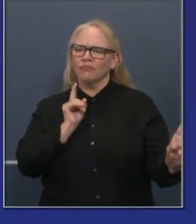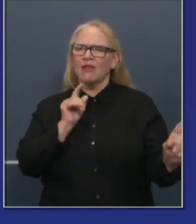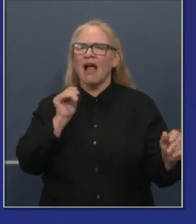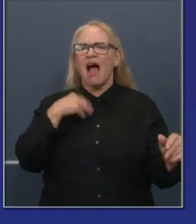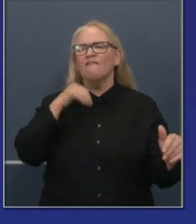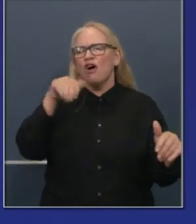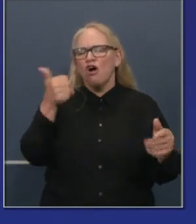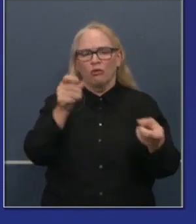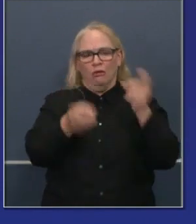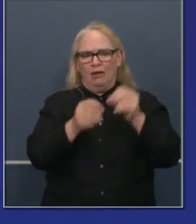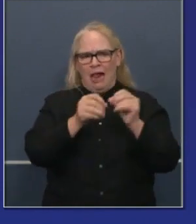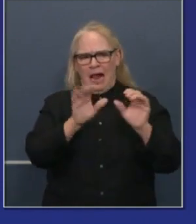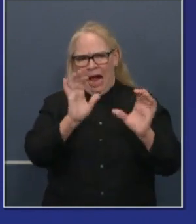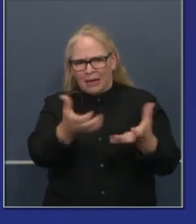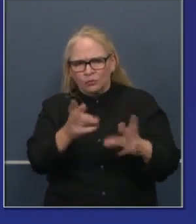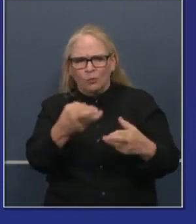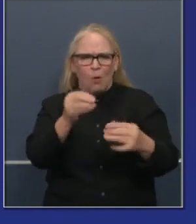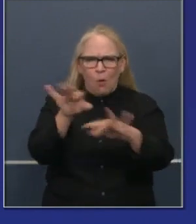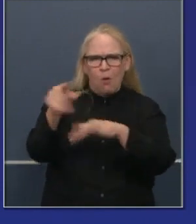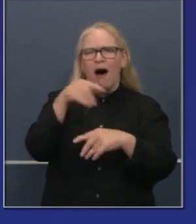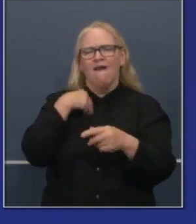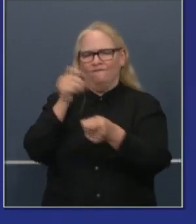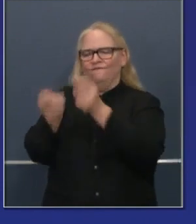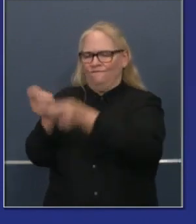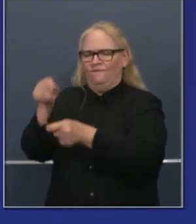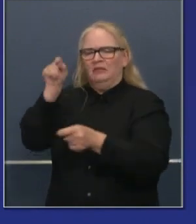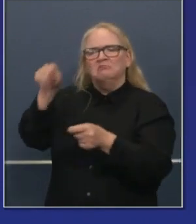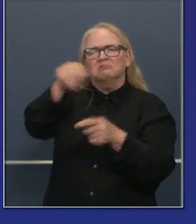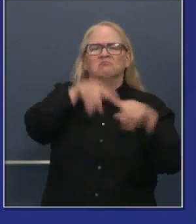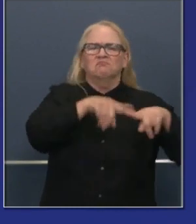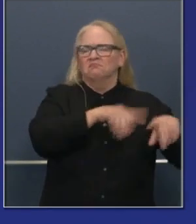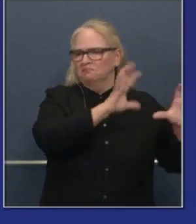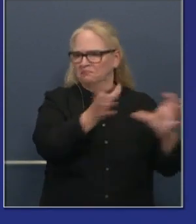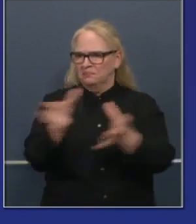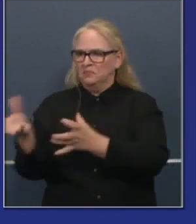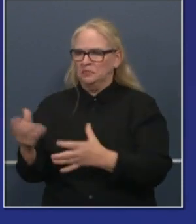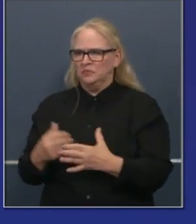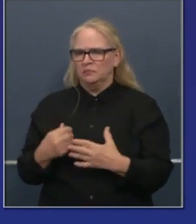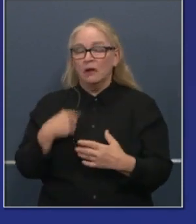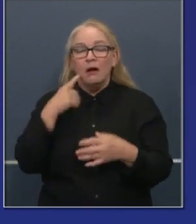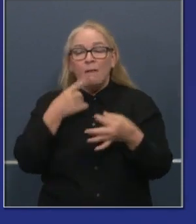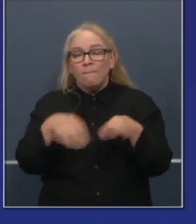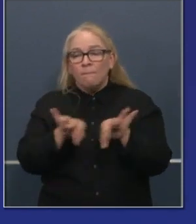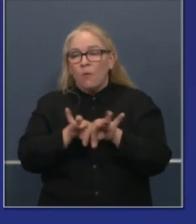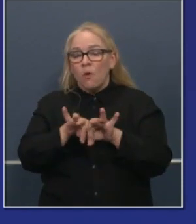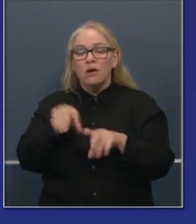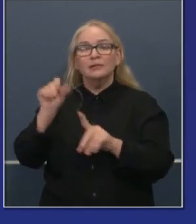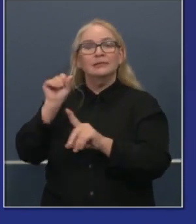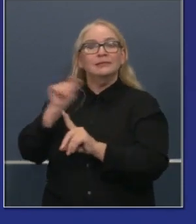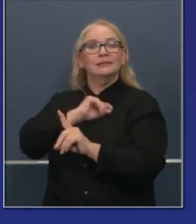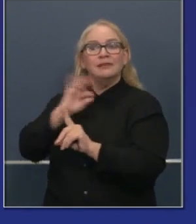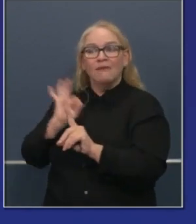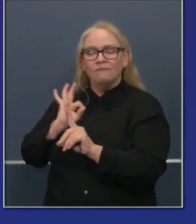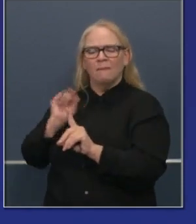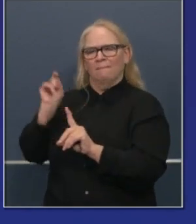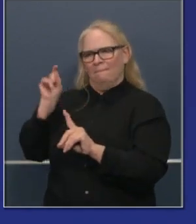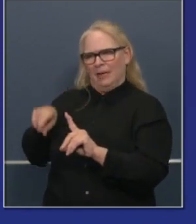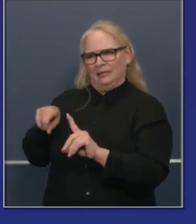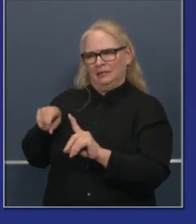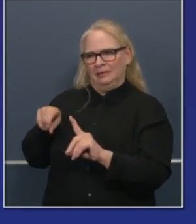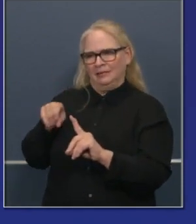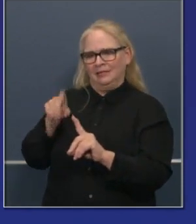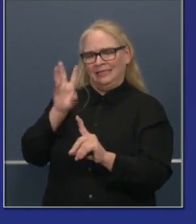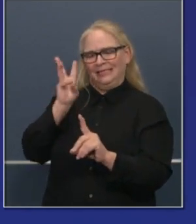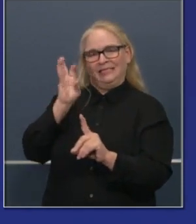distancing side, we believe that it's incumbent upon staff to maintain at least a six foot distance between